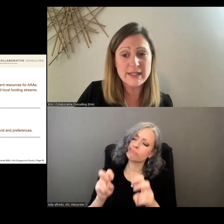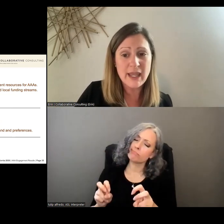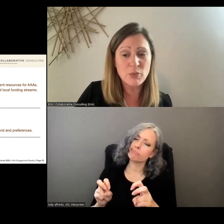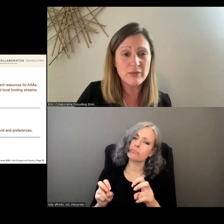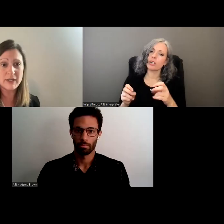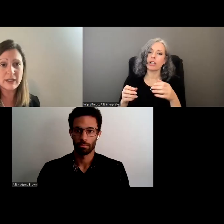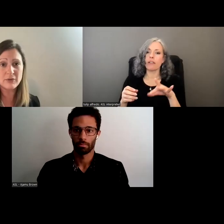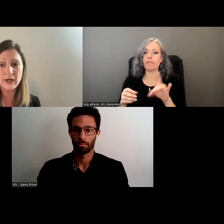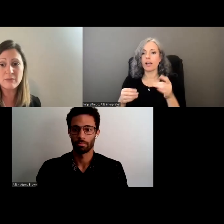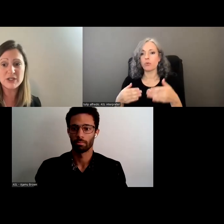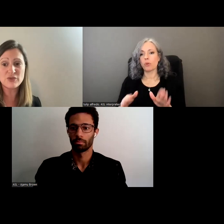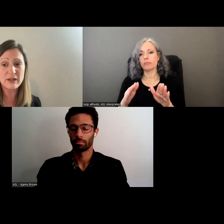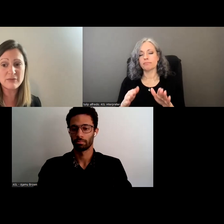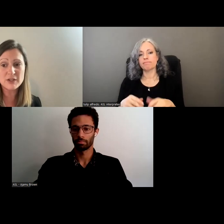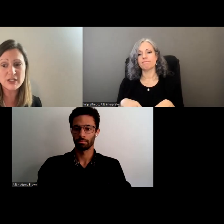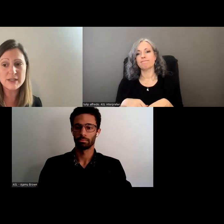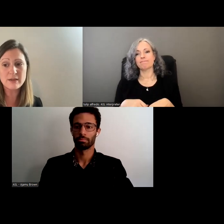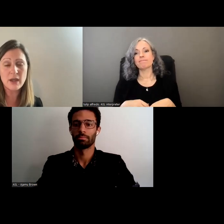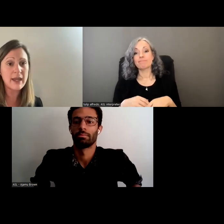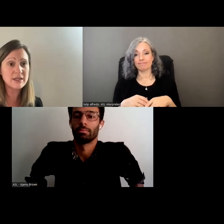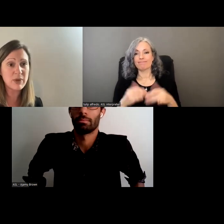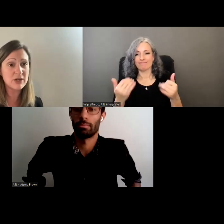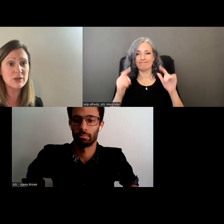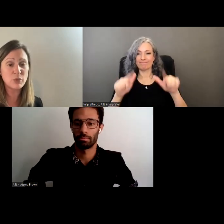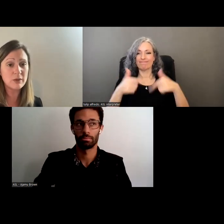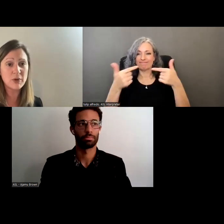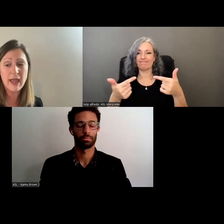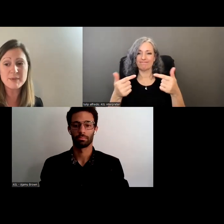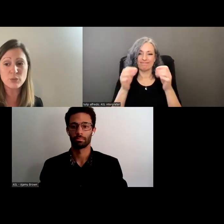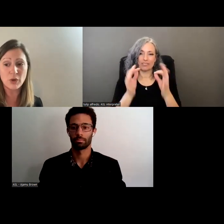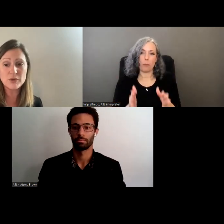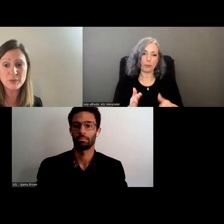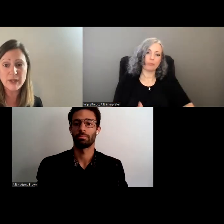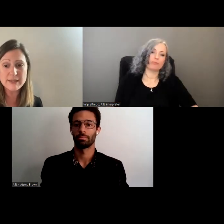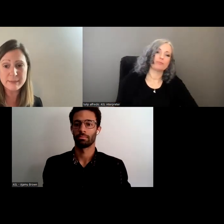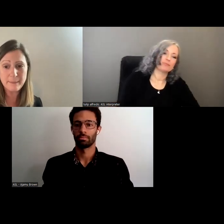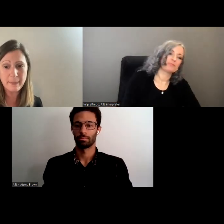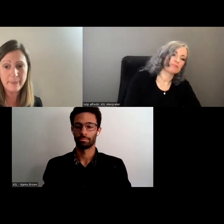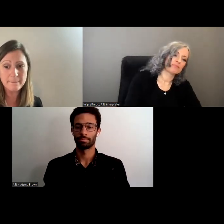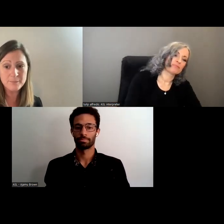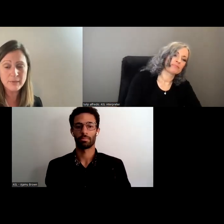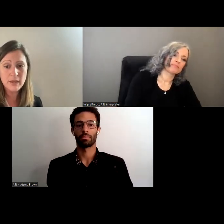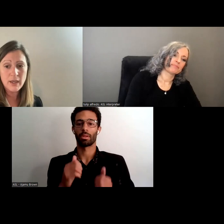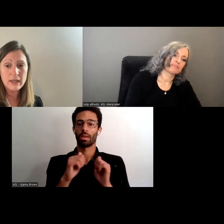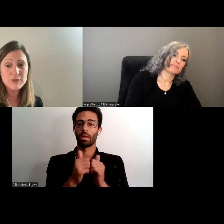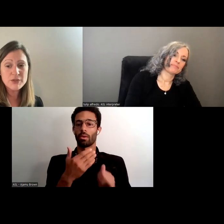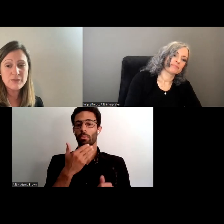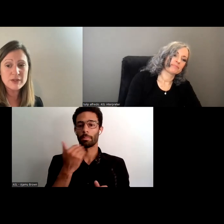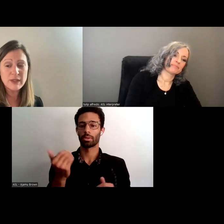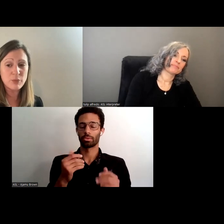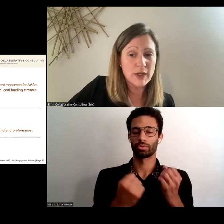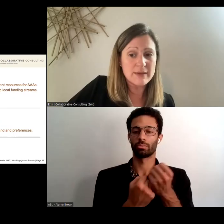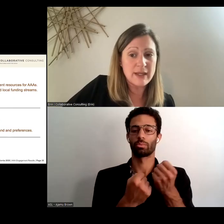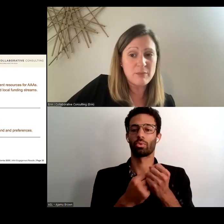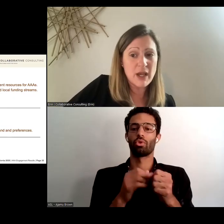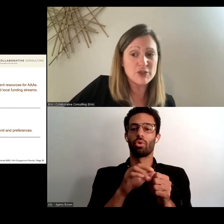ways to dedicate more funding for administrative functions and to better support perhaps rural triple a's it was also